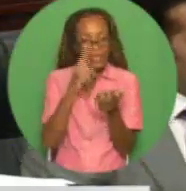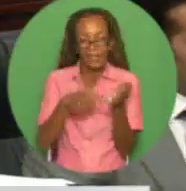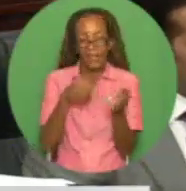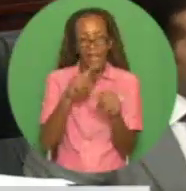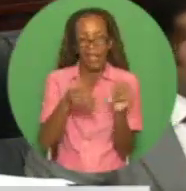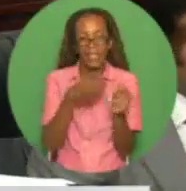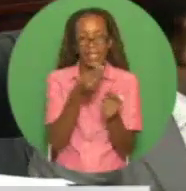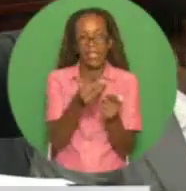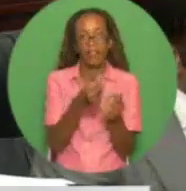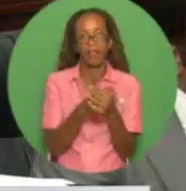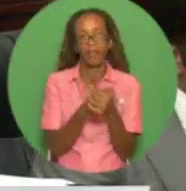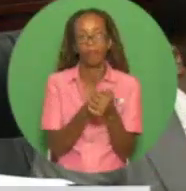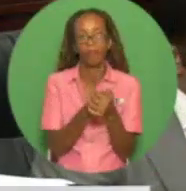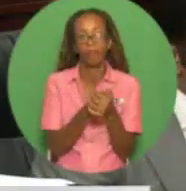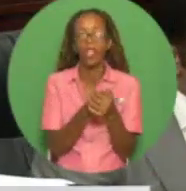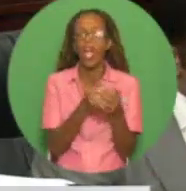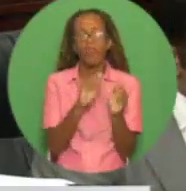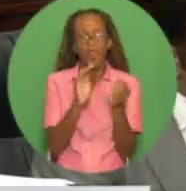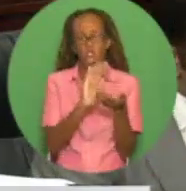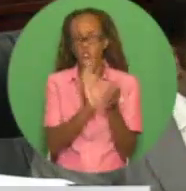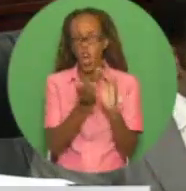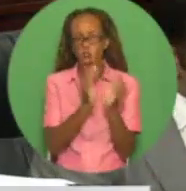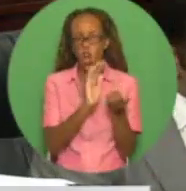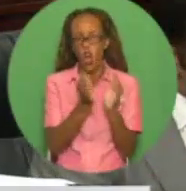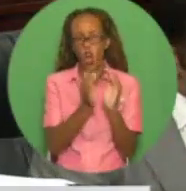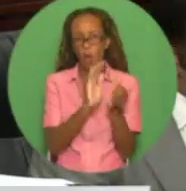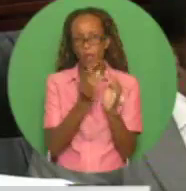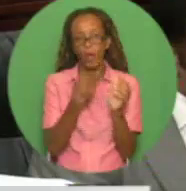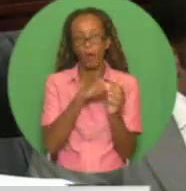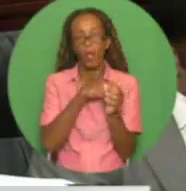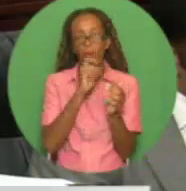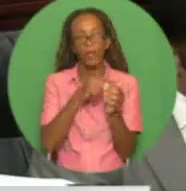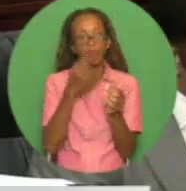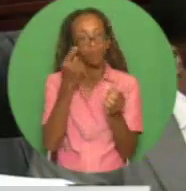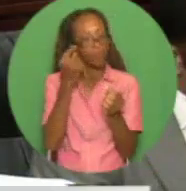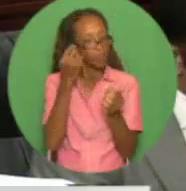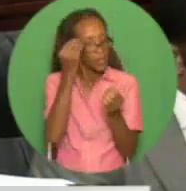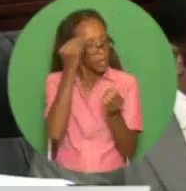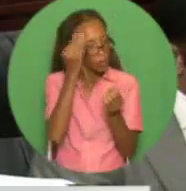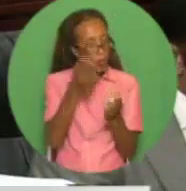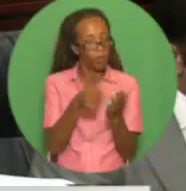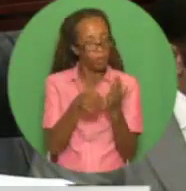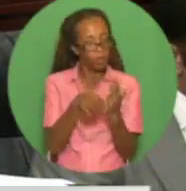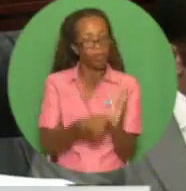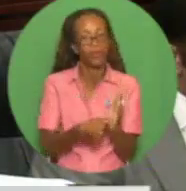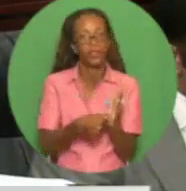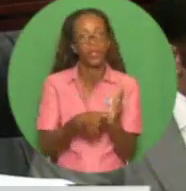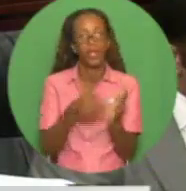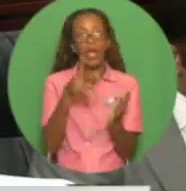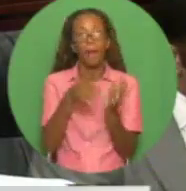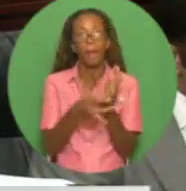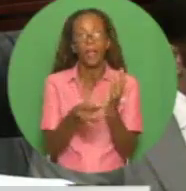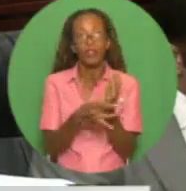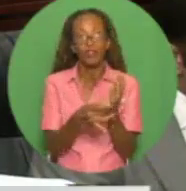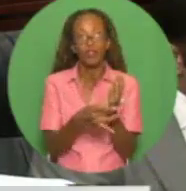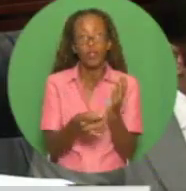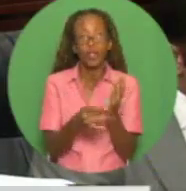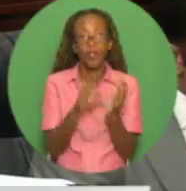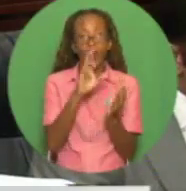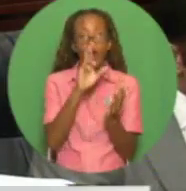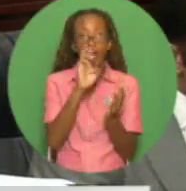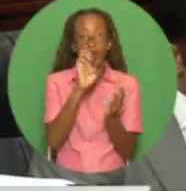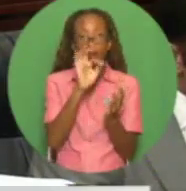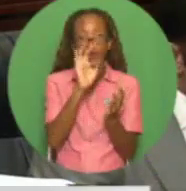To put things into perspective, it must be underscored that the Petrotrin refinery has been